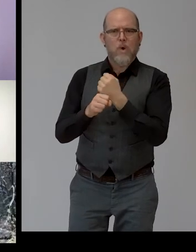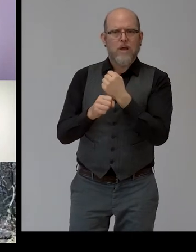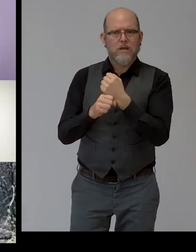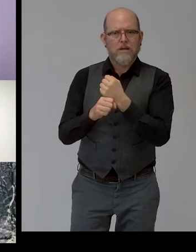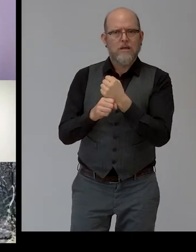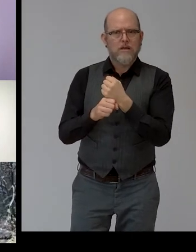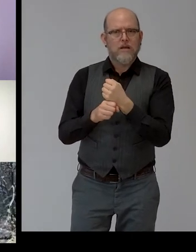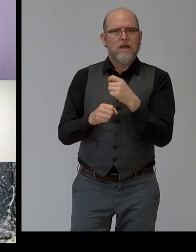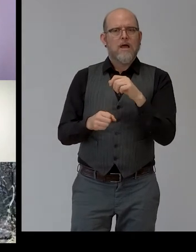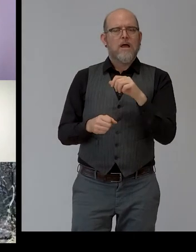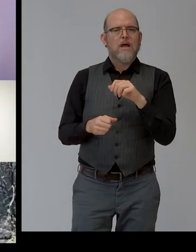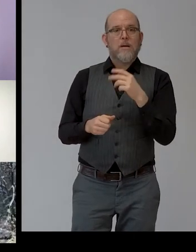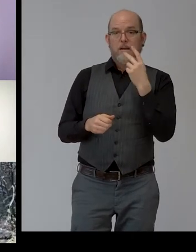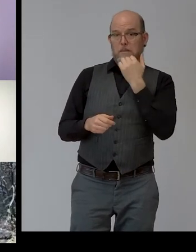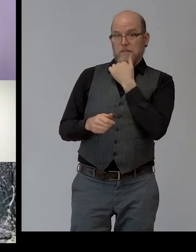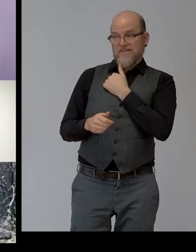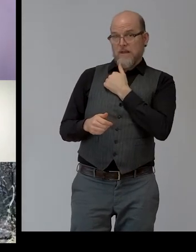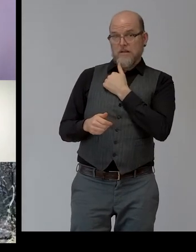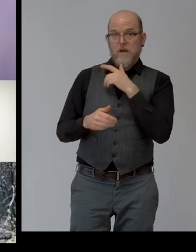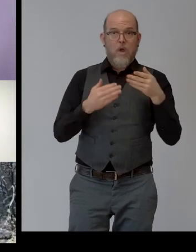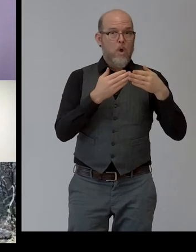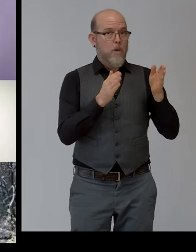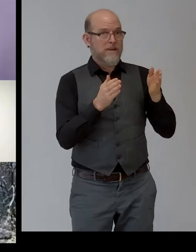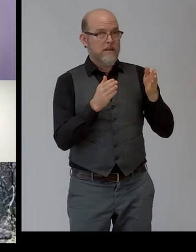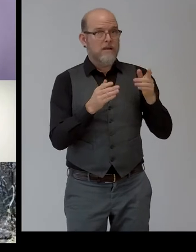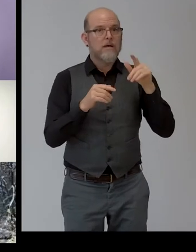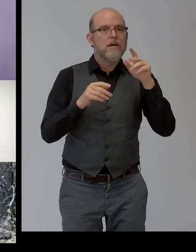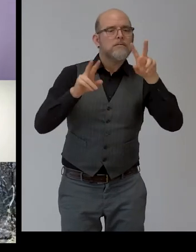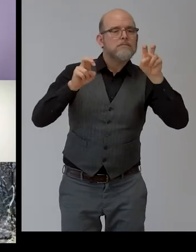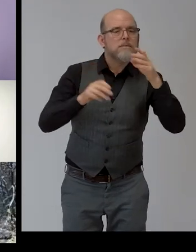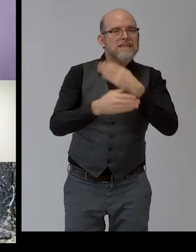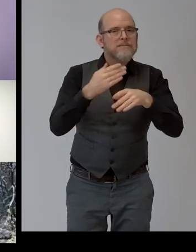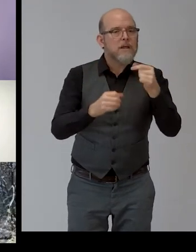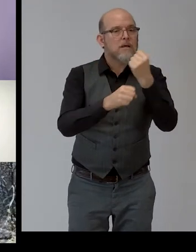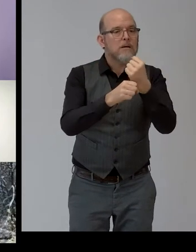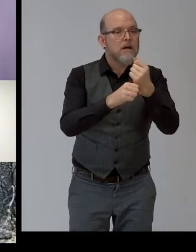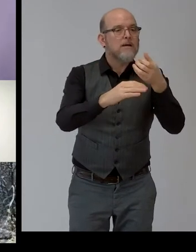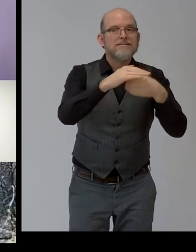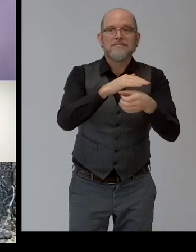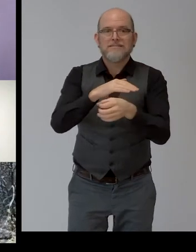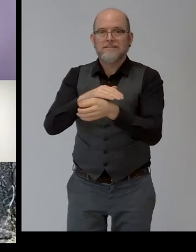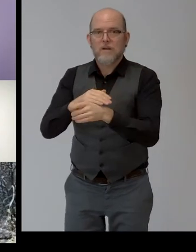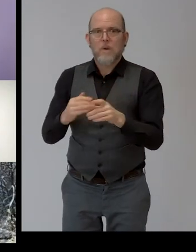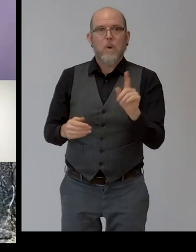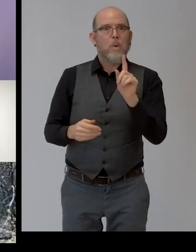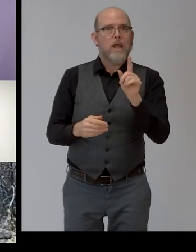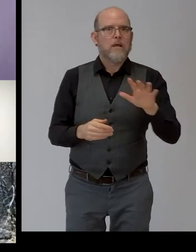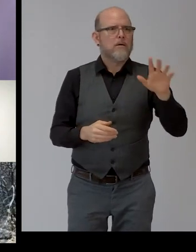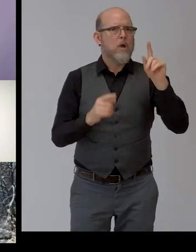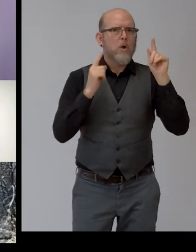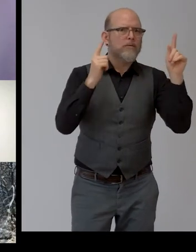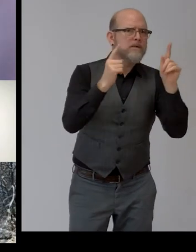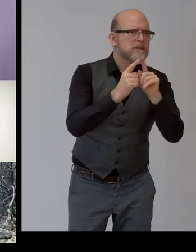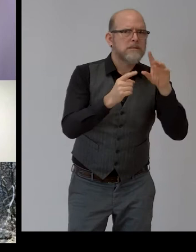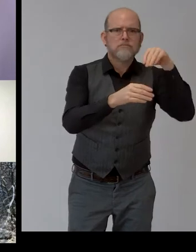Through collaboration with businesses, nonprofits, city and state agencies, and universities, we've connected over